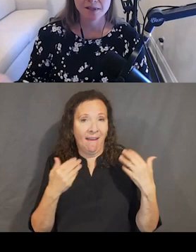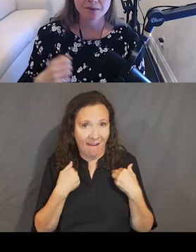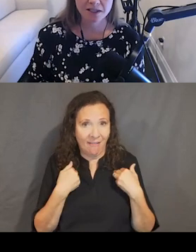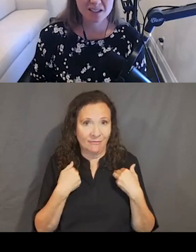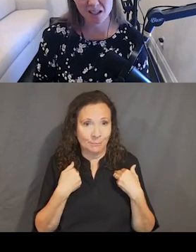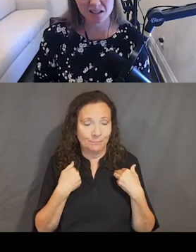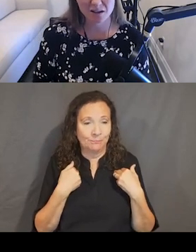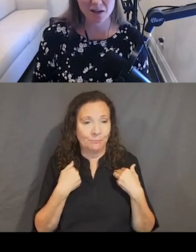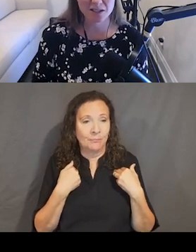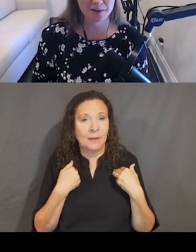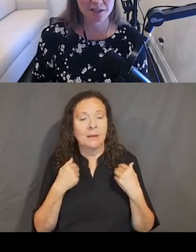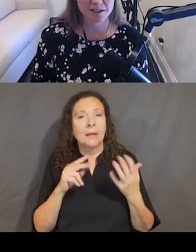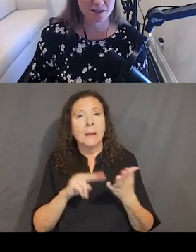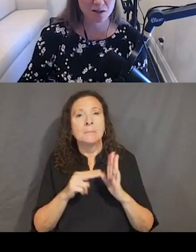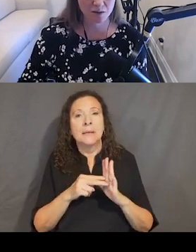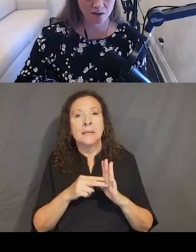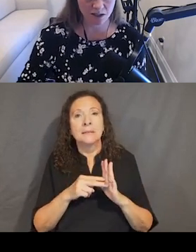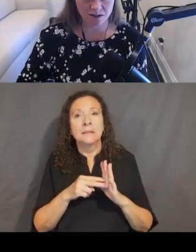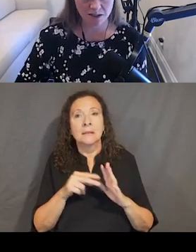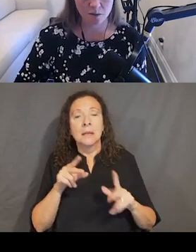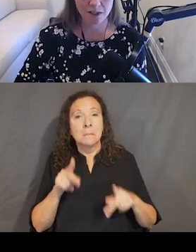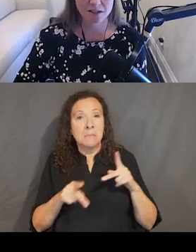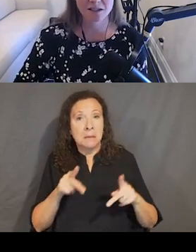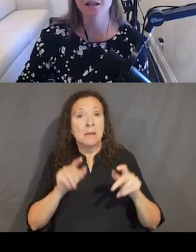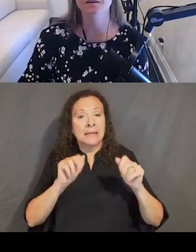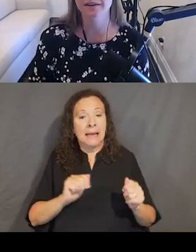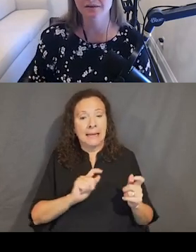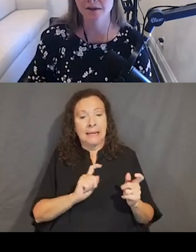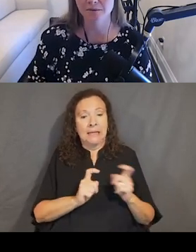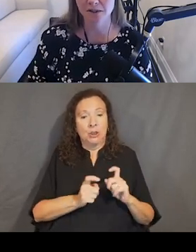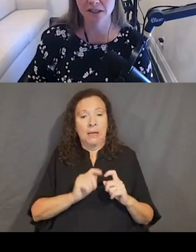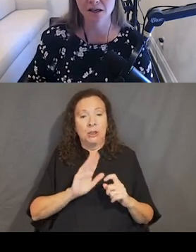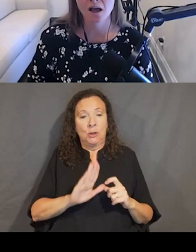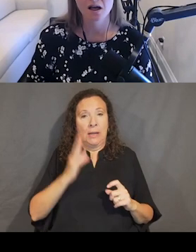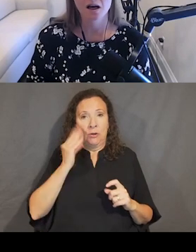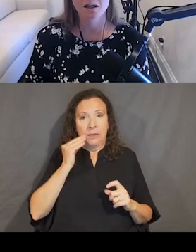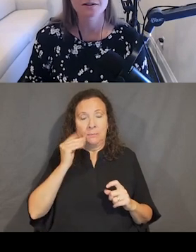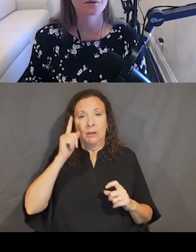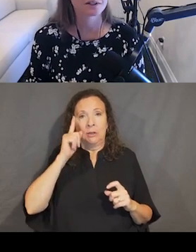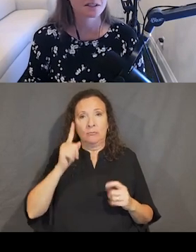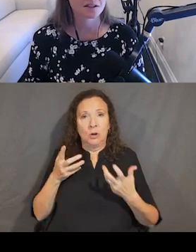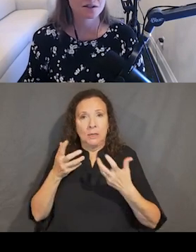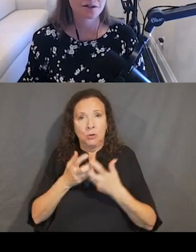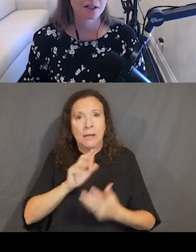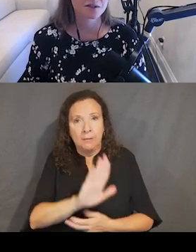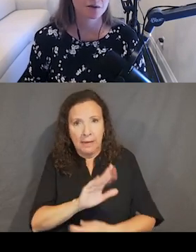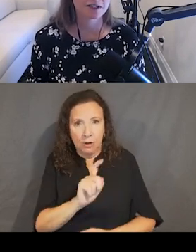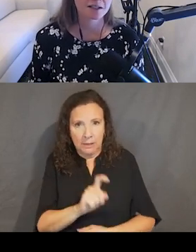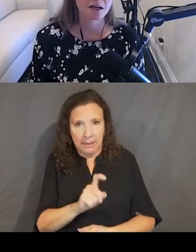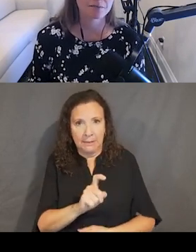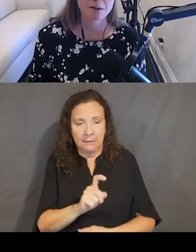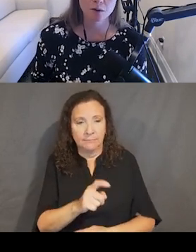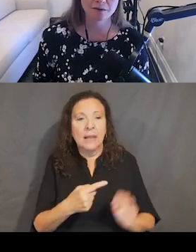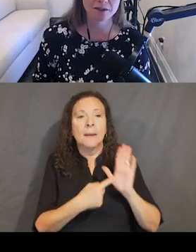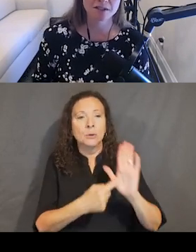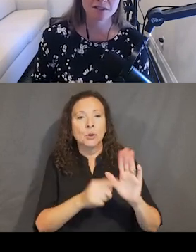that people can adjust their experiences to suit their needs. And we need to design for that variability. So for instance, on screen, I'm showing